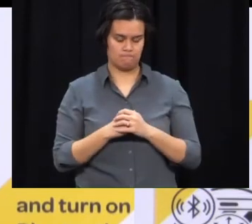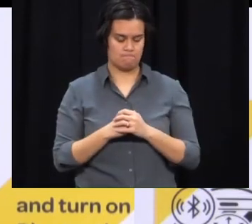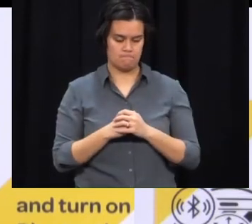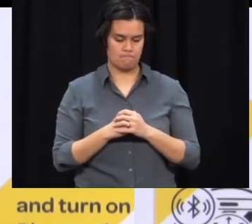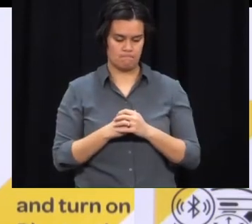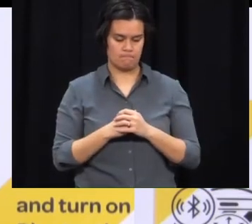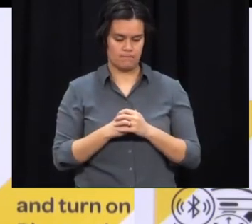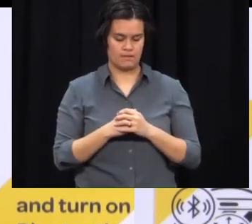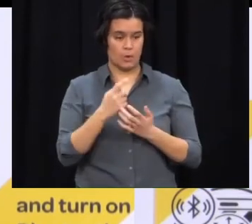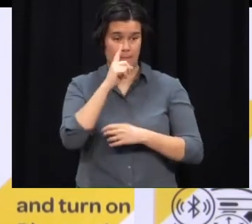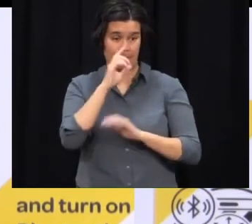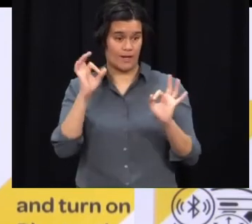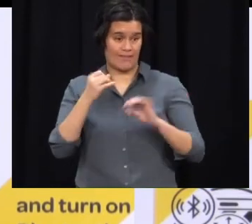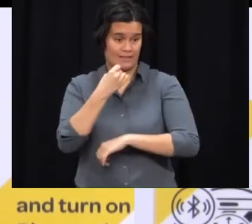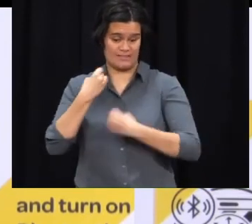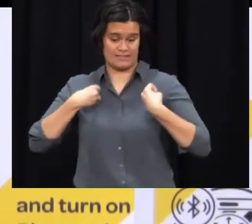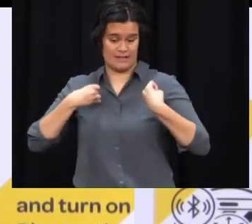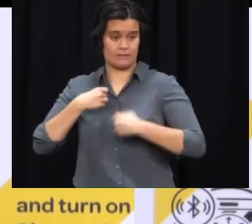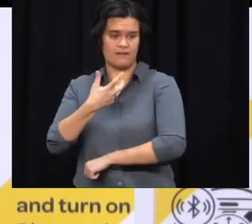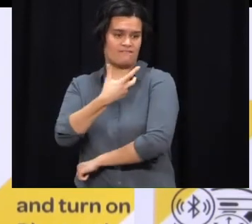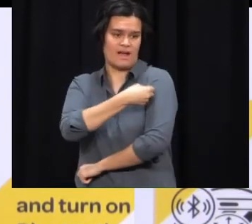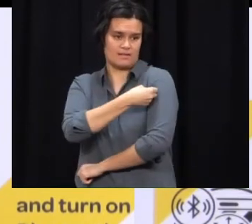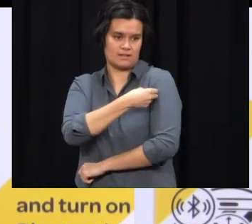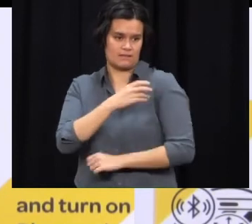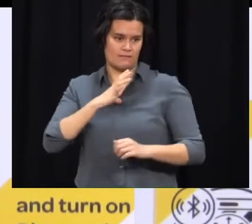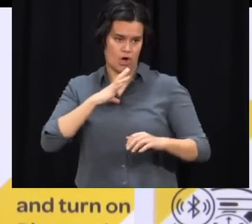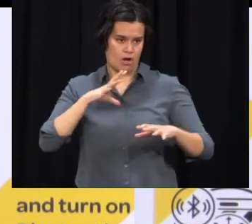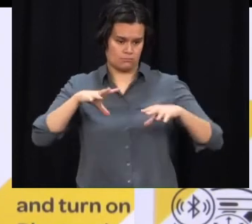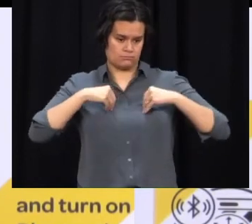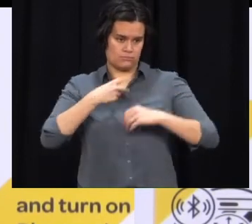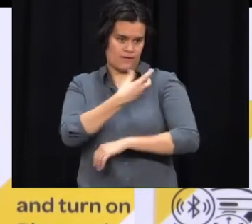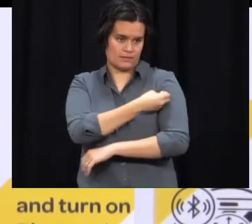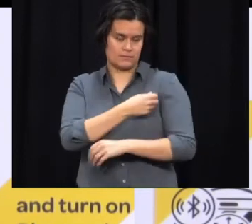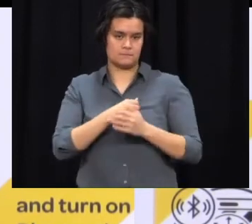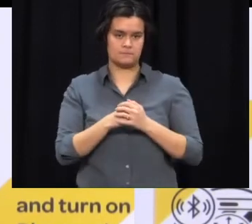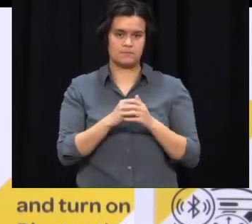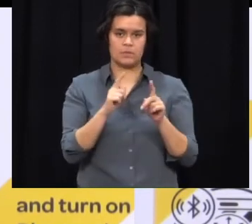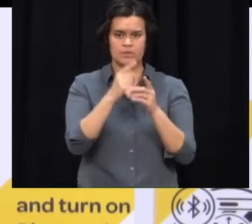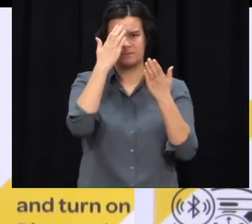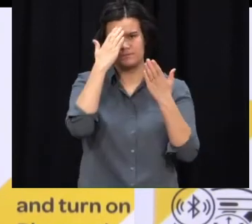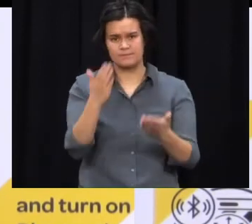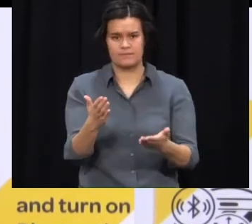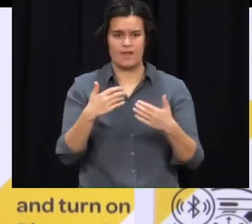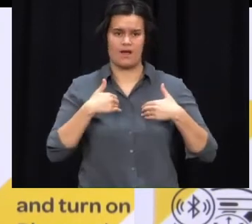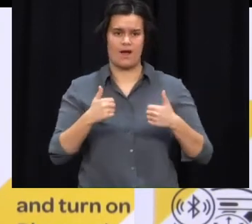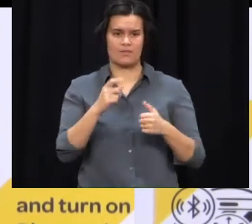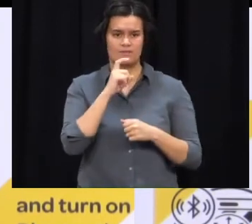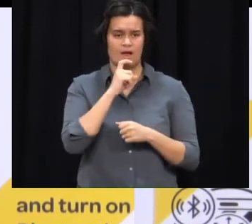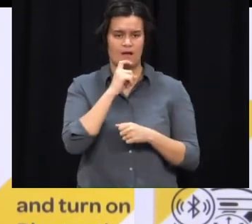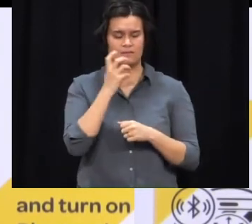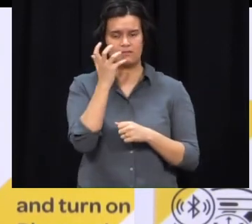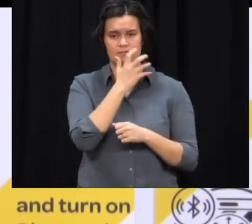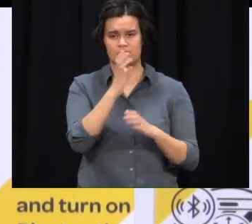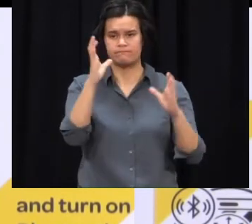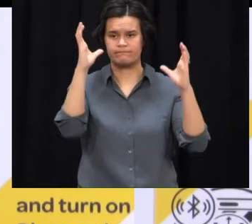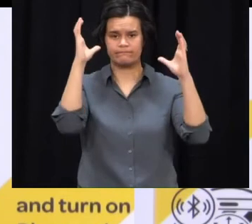reason. In terms of the first one, I just simply say to all of our frontline health workers, thank you. We acknowledge that you're under an enormous amount of pressure.